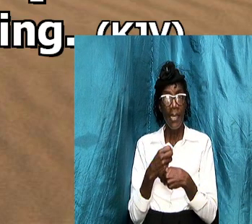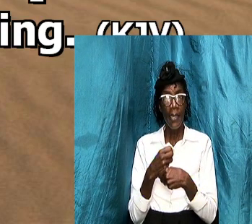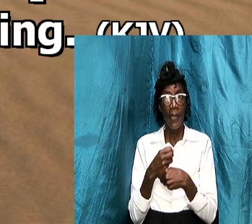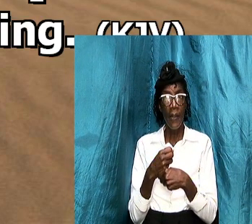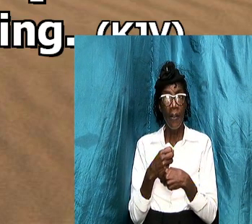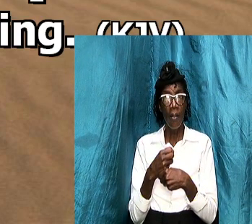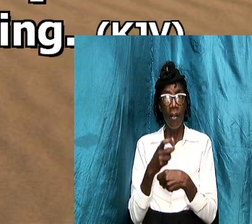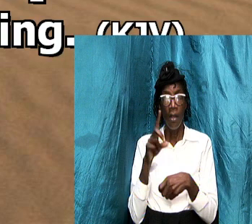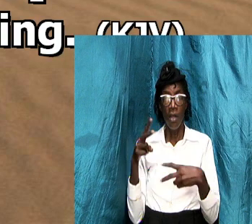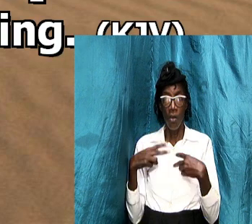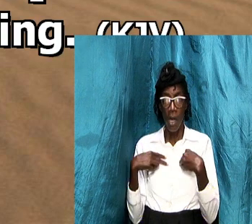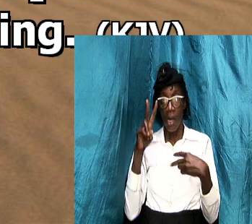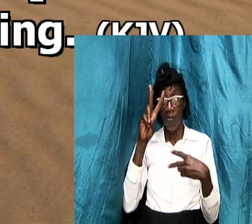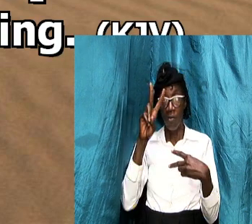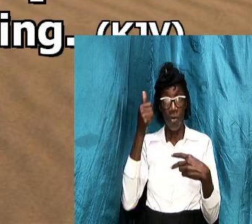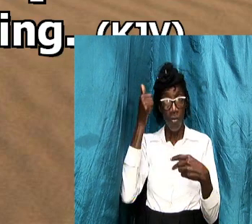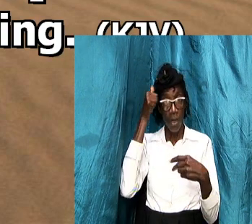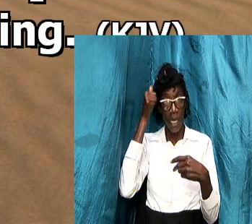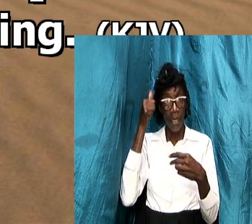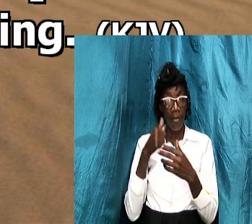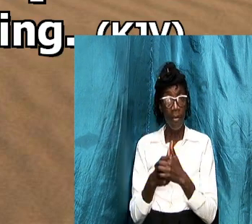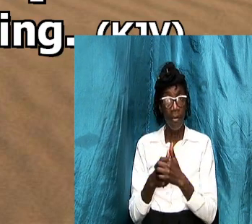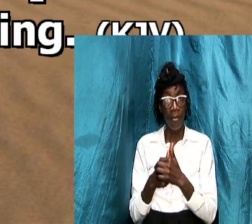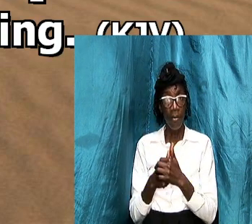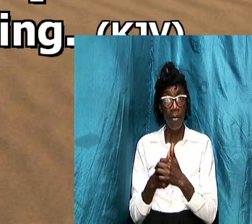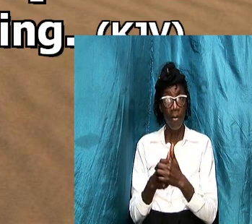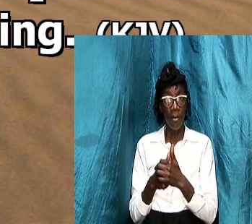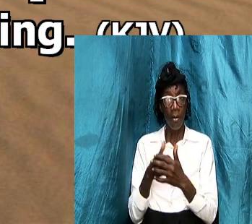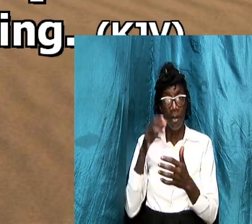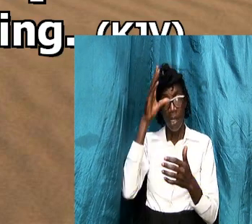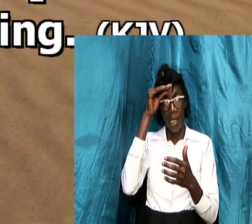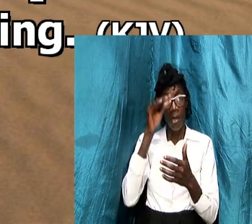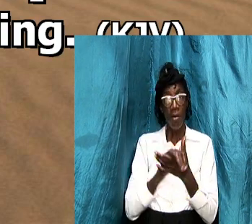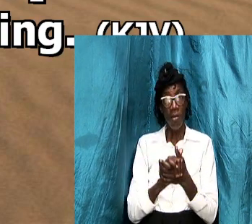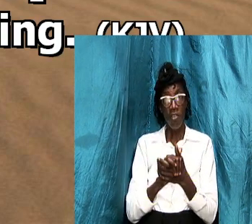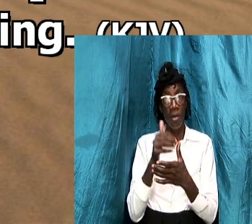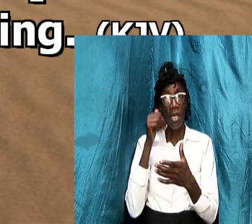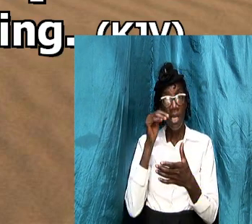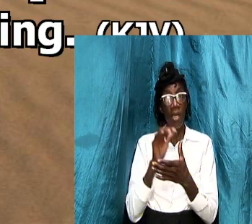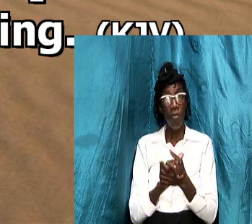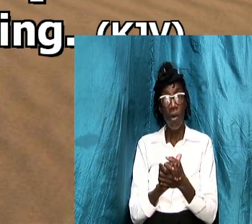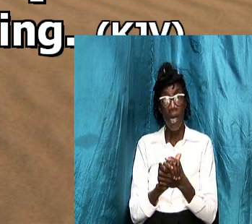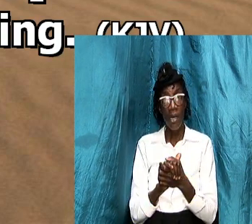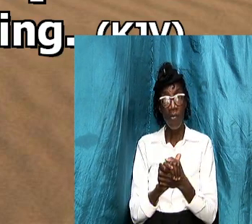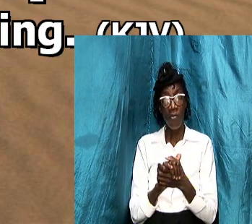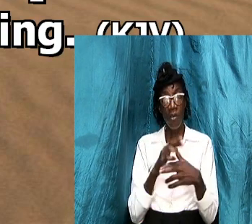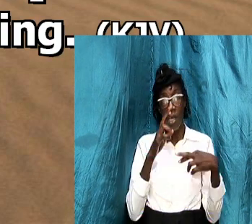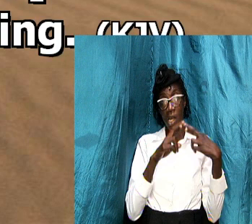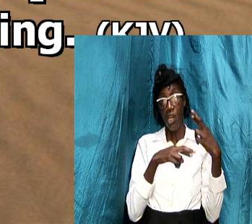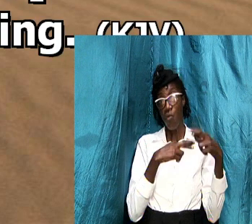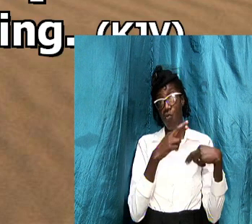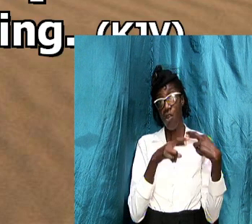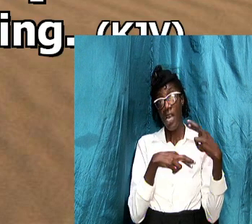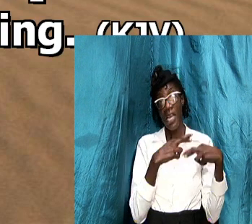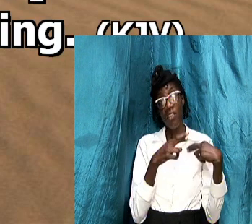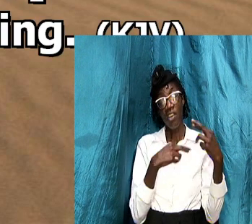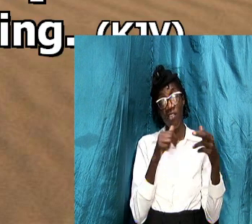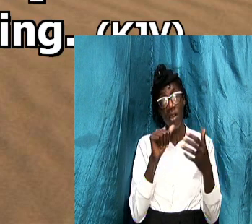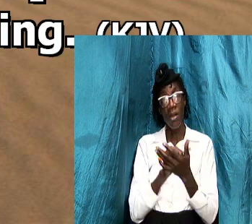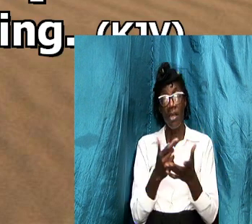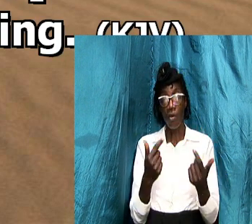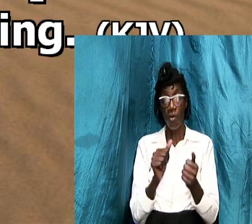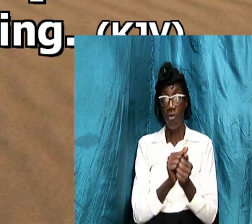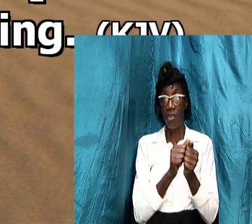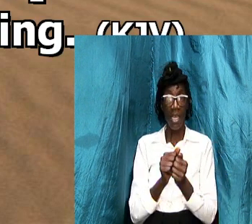to have two heads to have the husband and the wife the relationship that comes